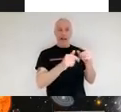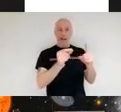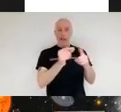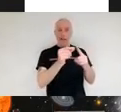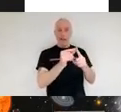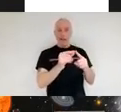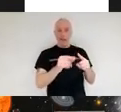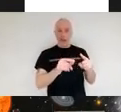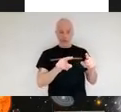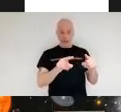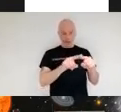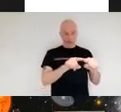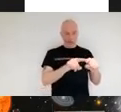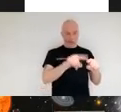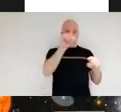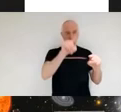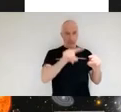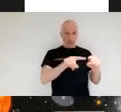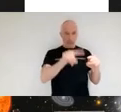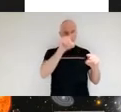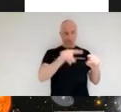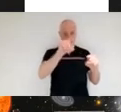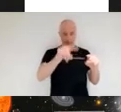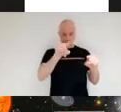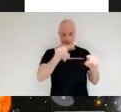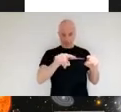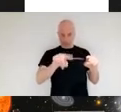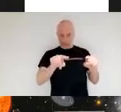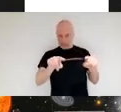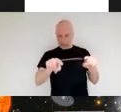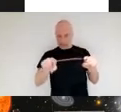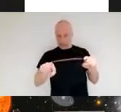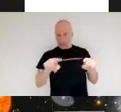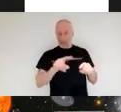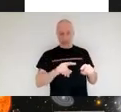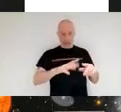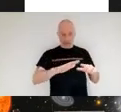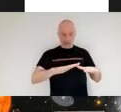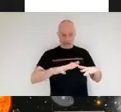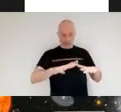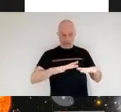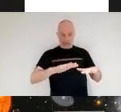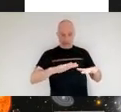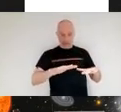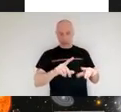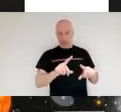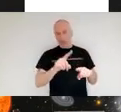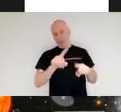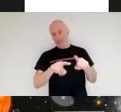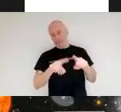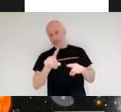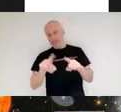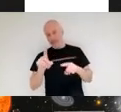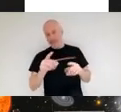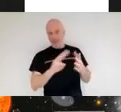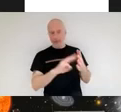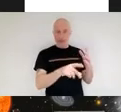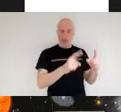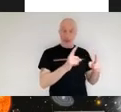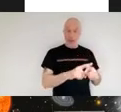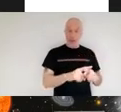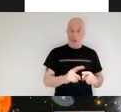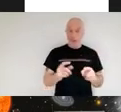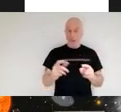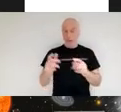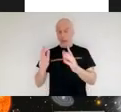high intensities at certain wavelengths that correspond to the vibrations for certain molecules on the right you can see